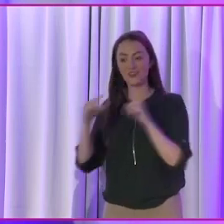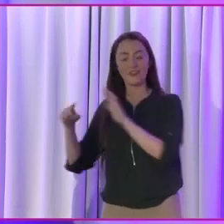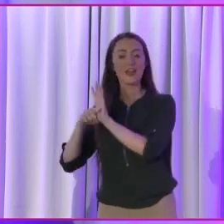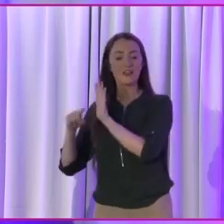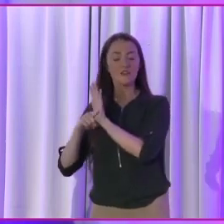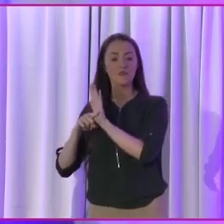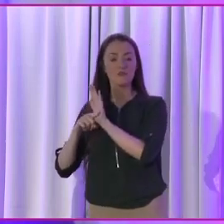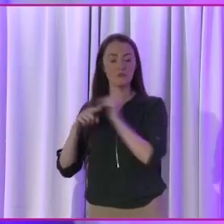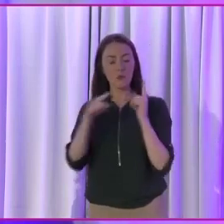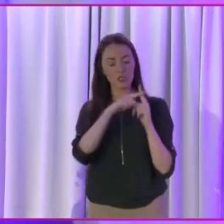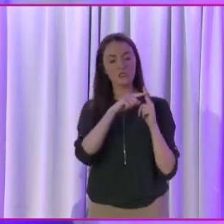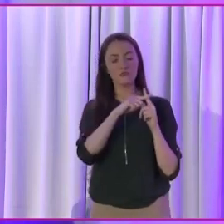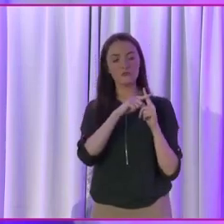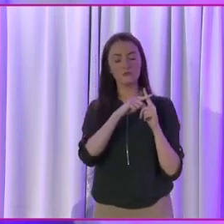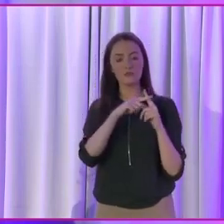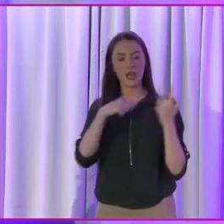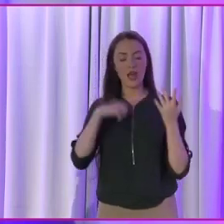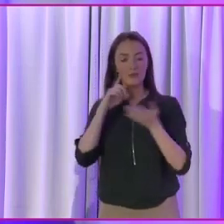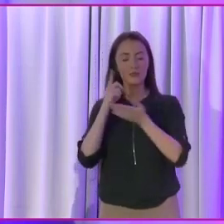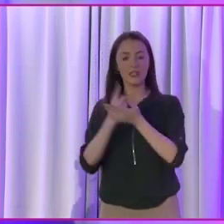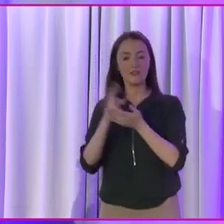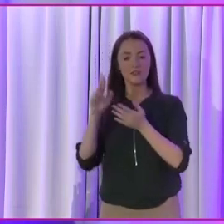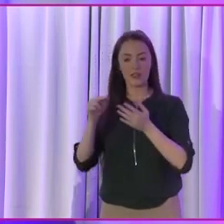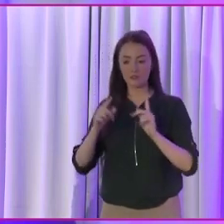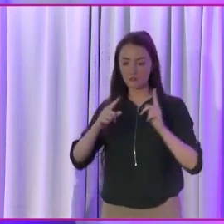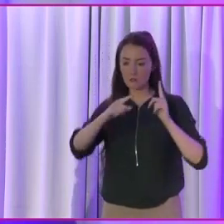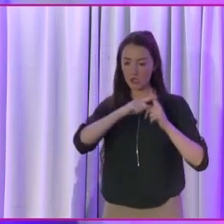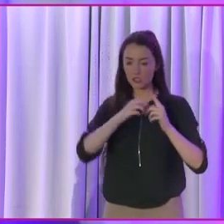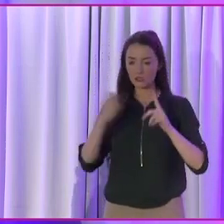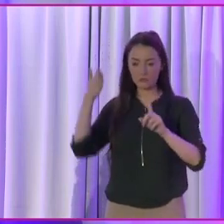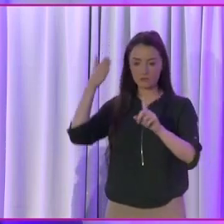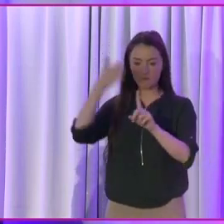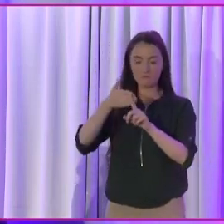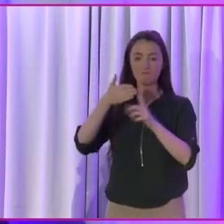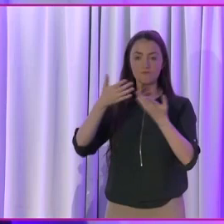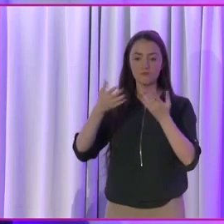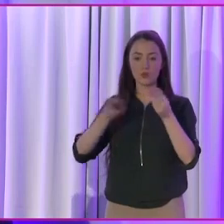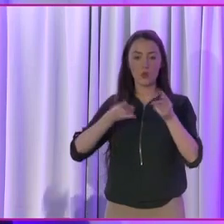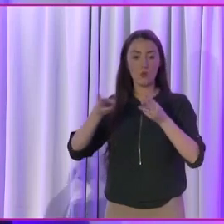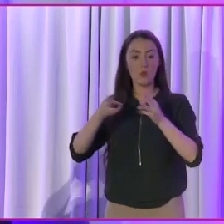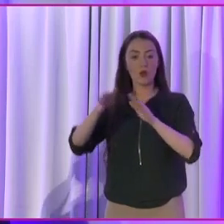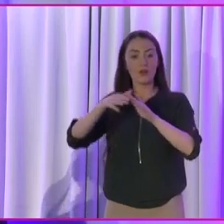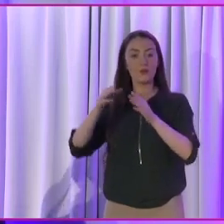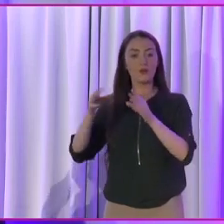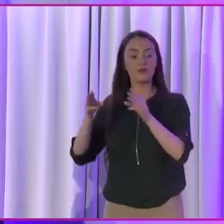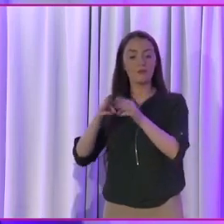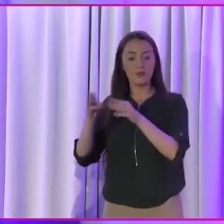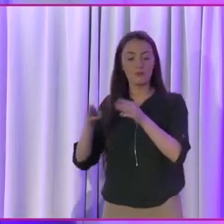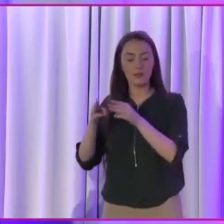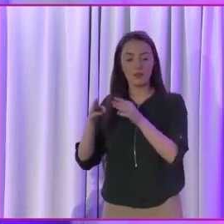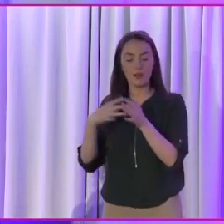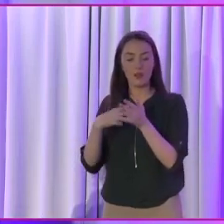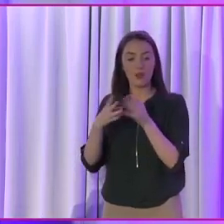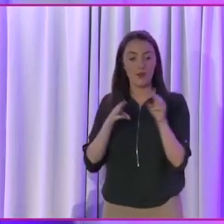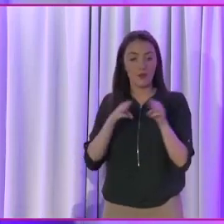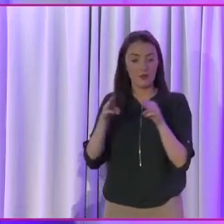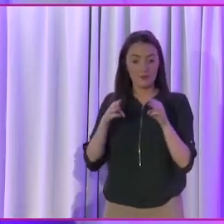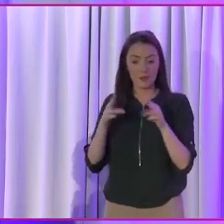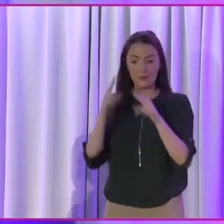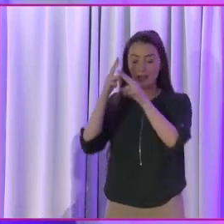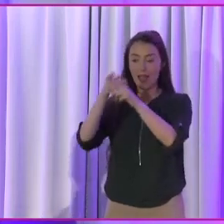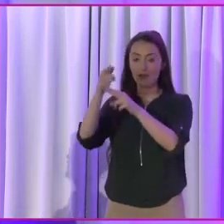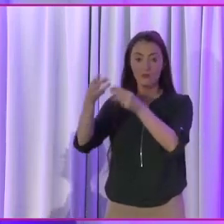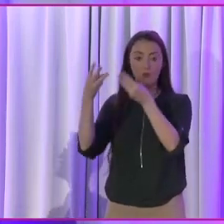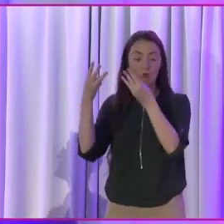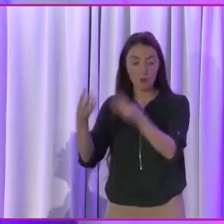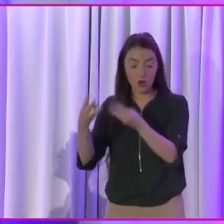And I also believe in a positive approach. I believe in working with people. When there are people out there that